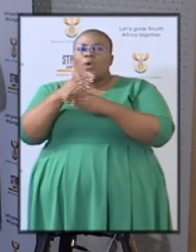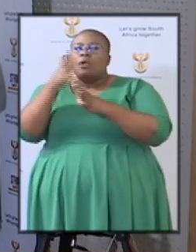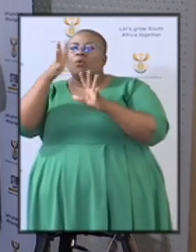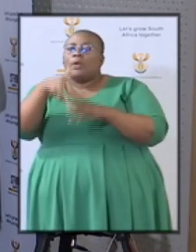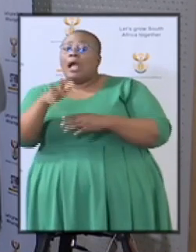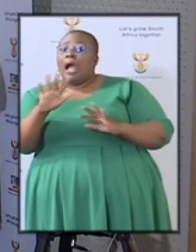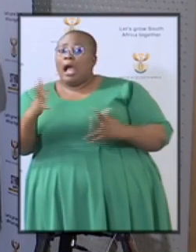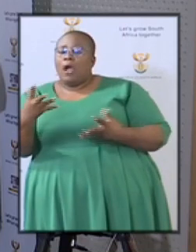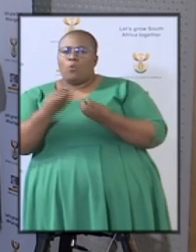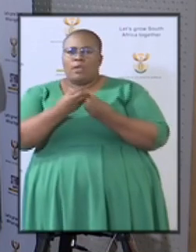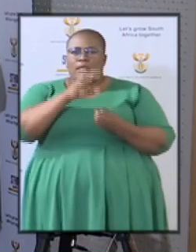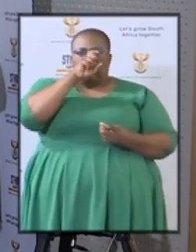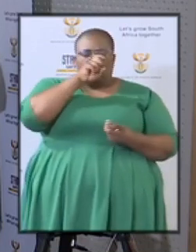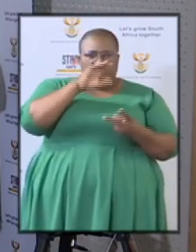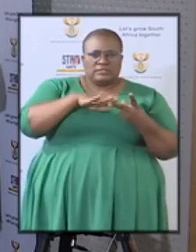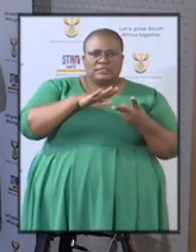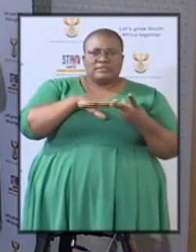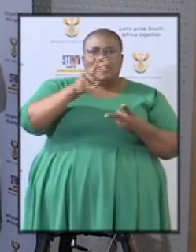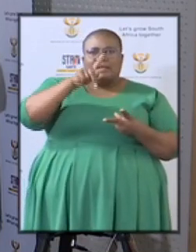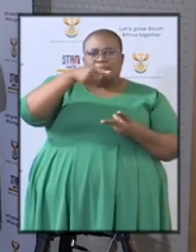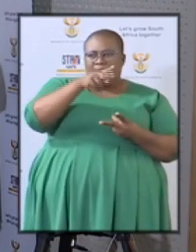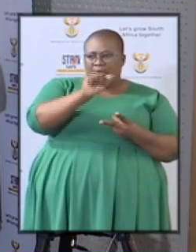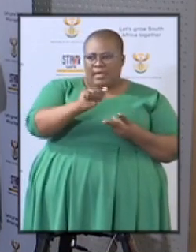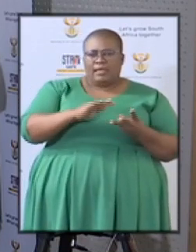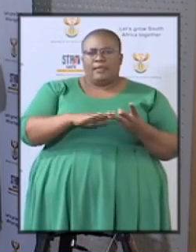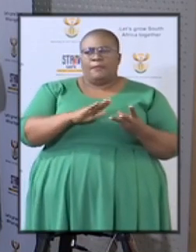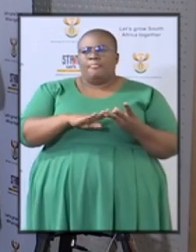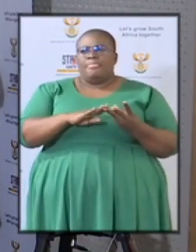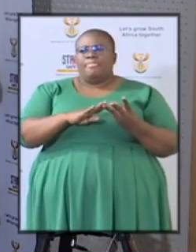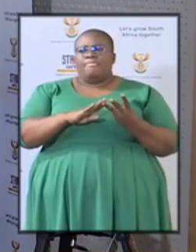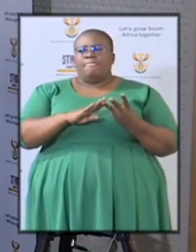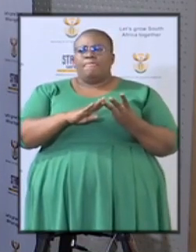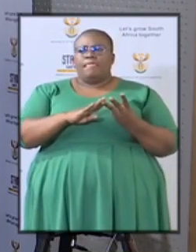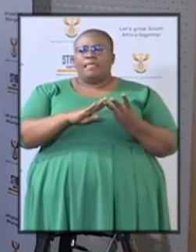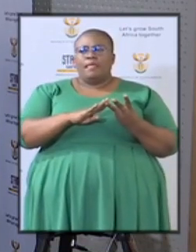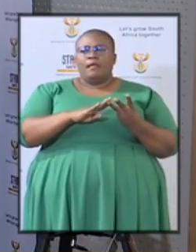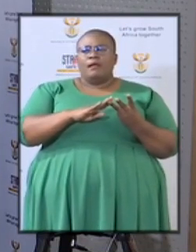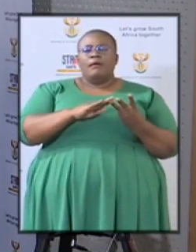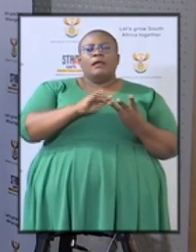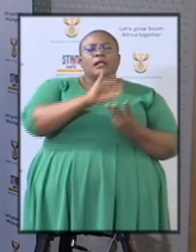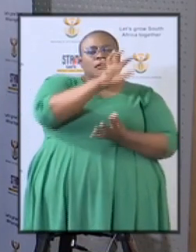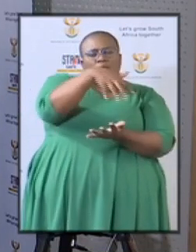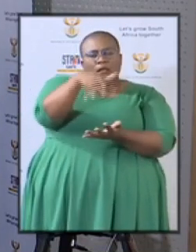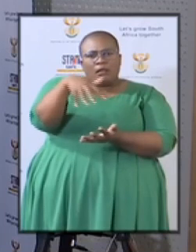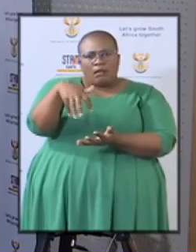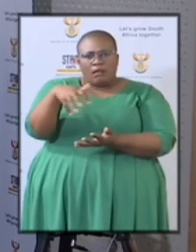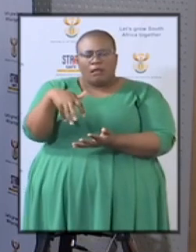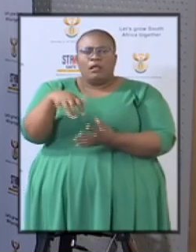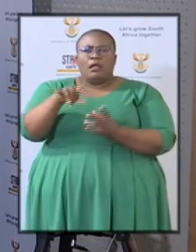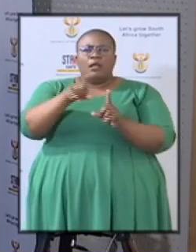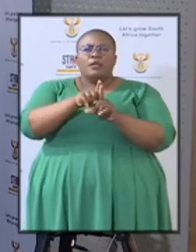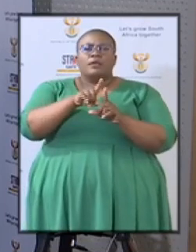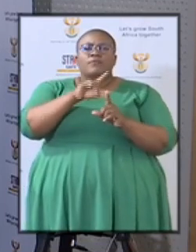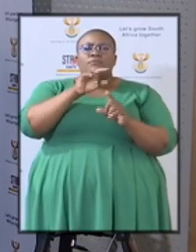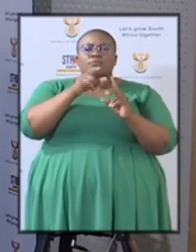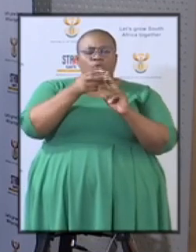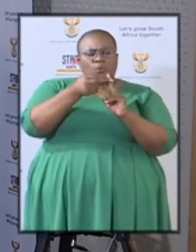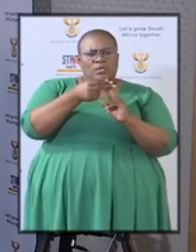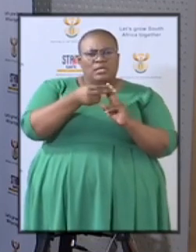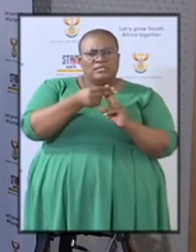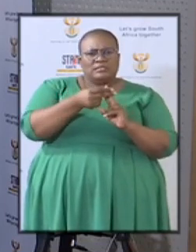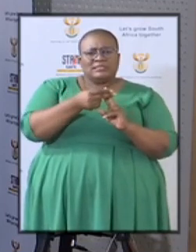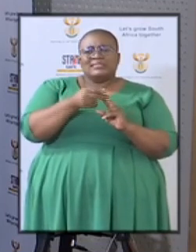NPA, Asset Forfisher Unit, and SIU? What will be the new unit's mandate?